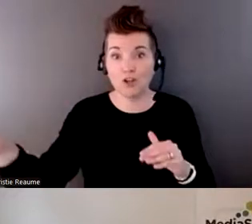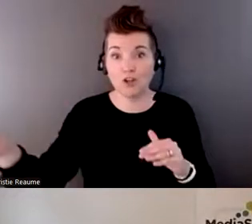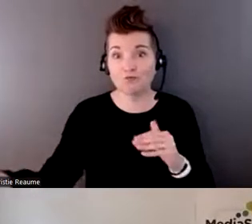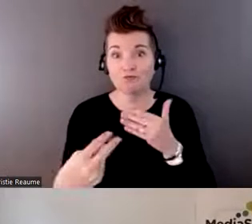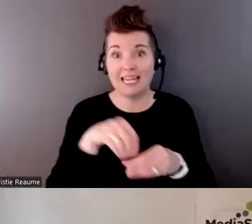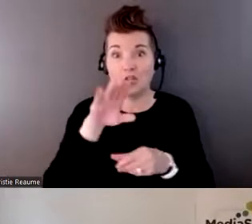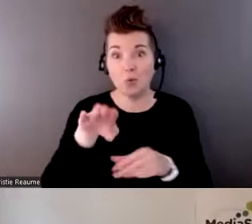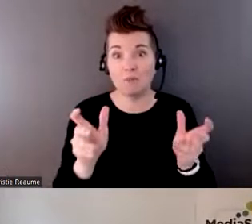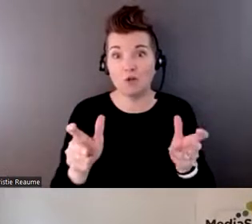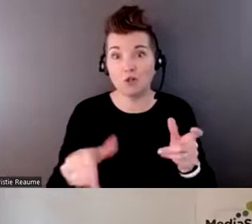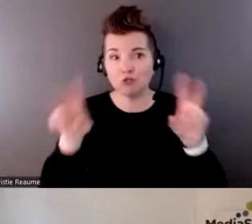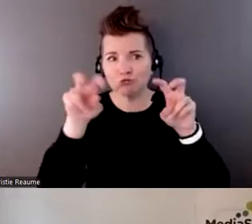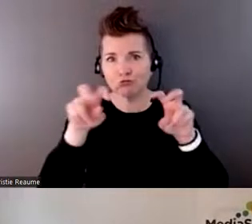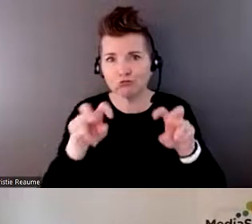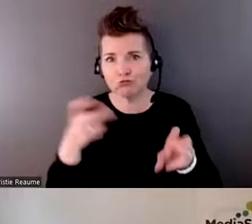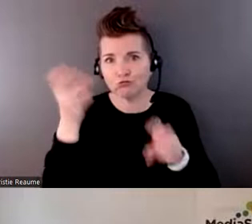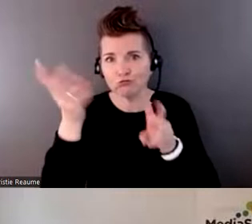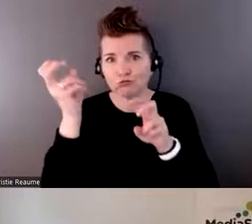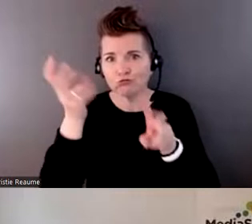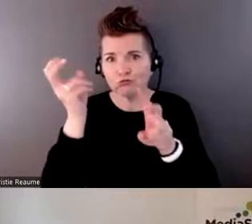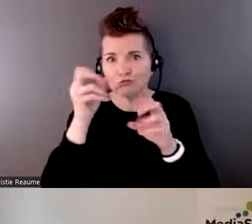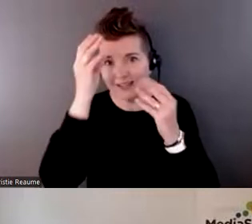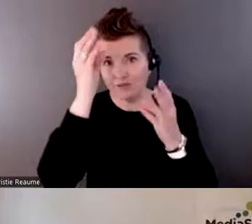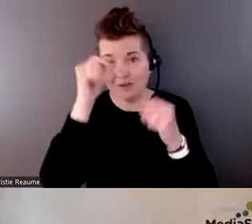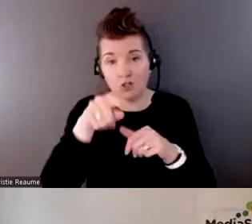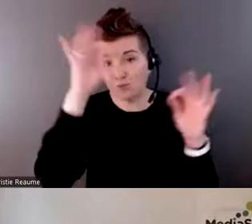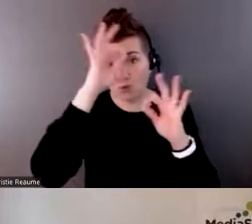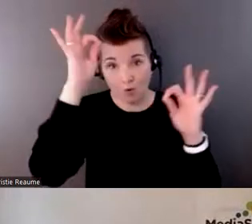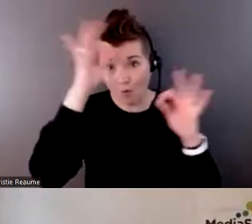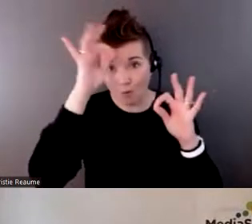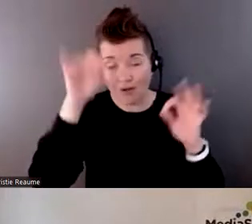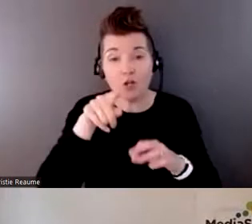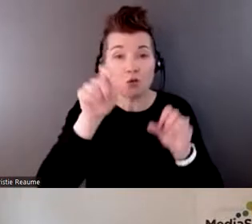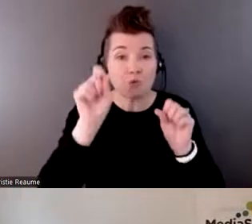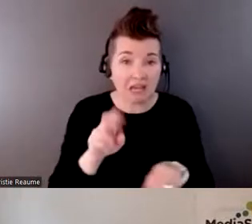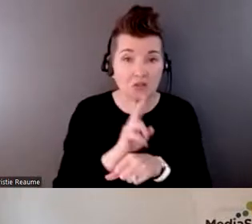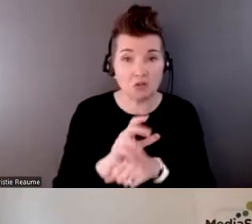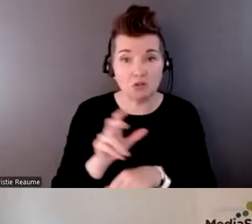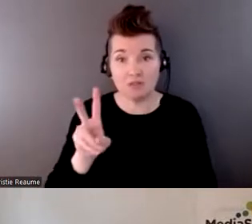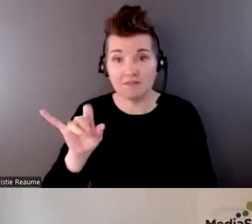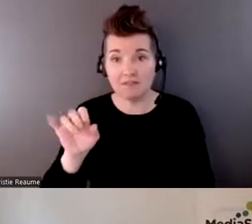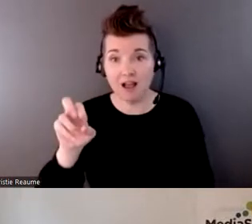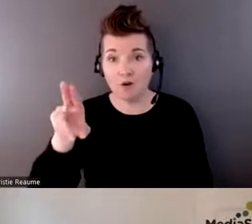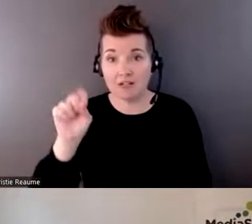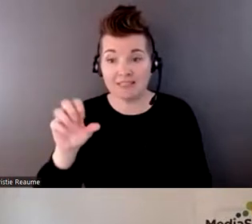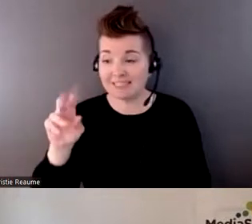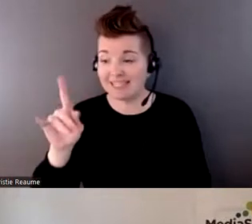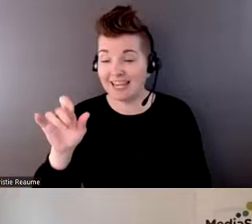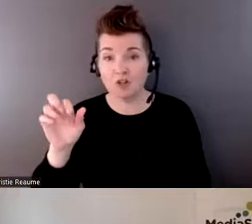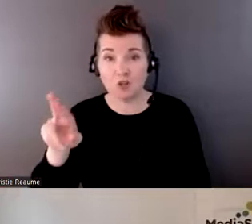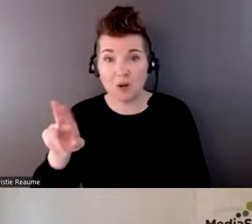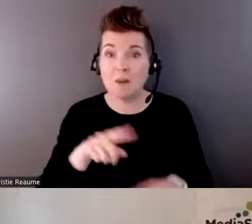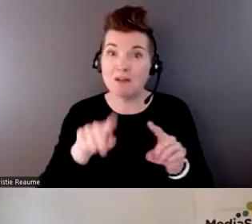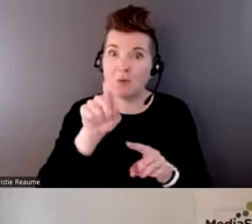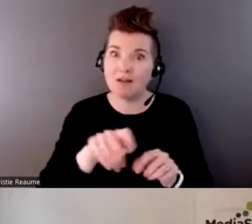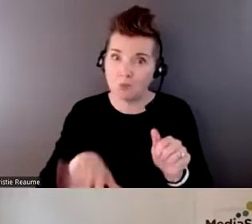Um, so it's always really important. You can use different virus scanners. Some are better than others, but you do have to update it. And the